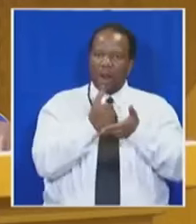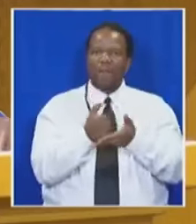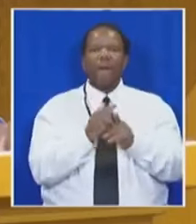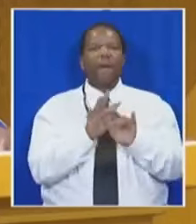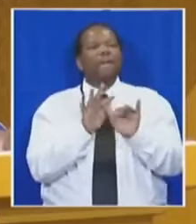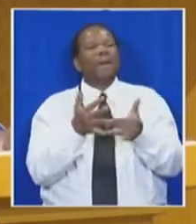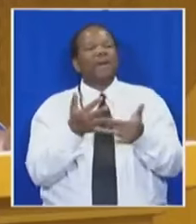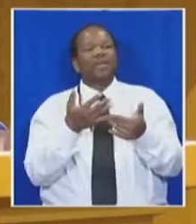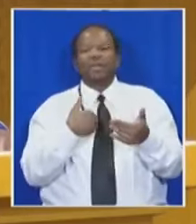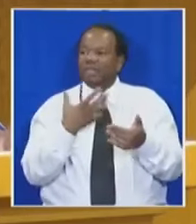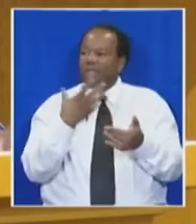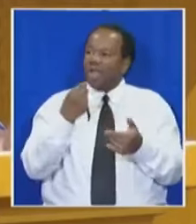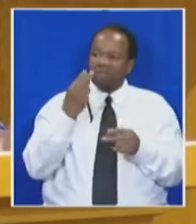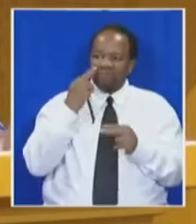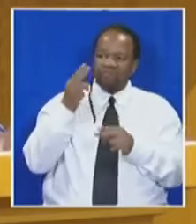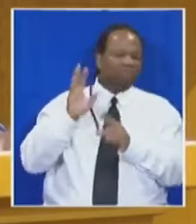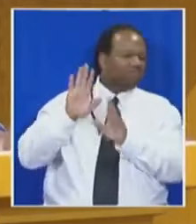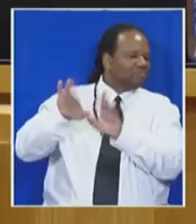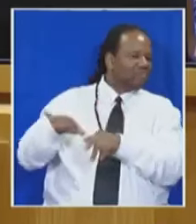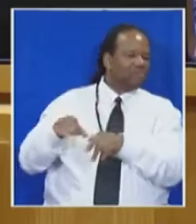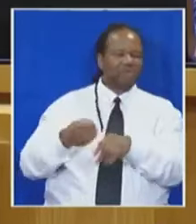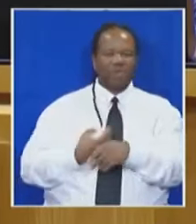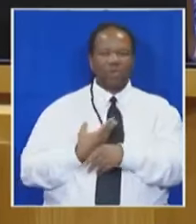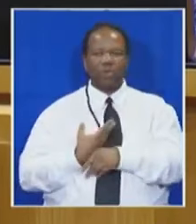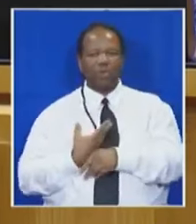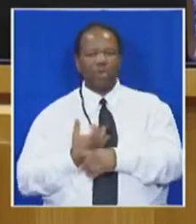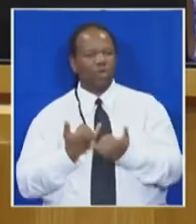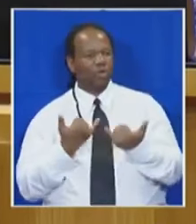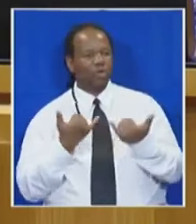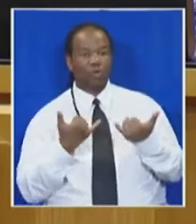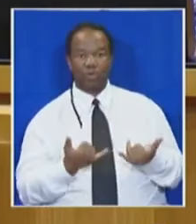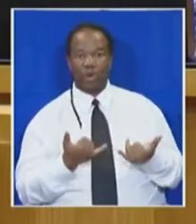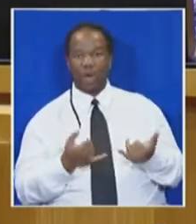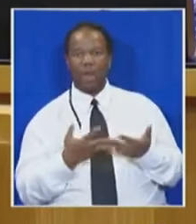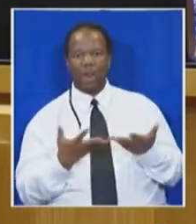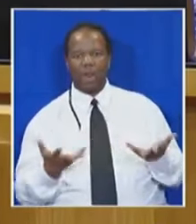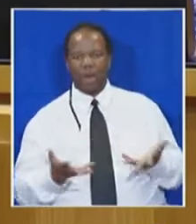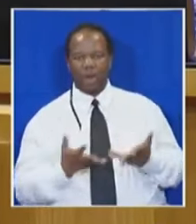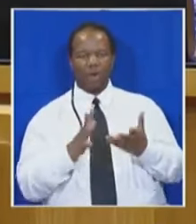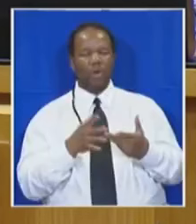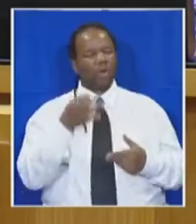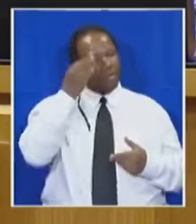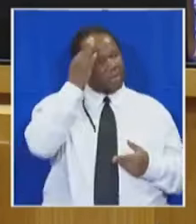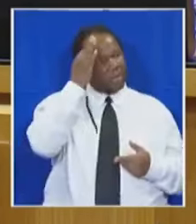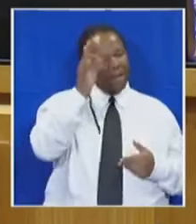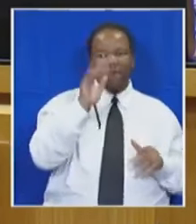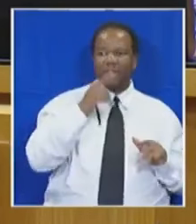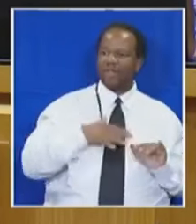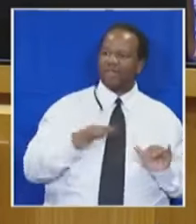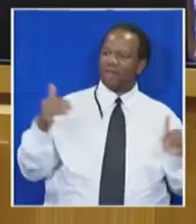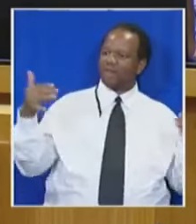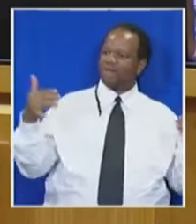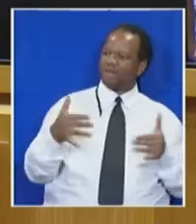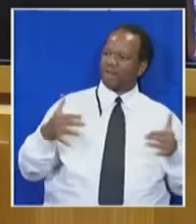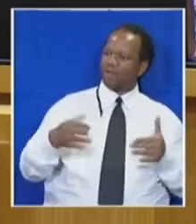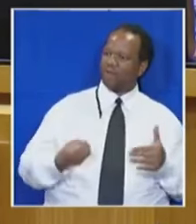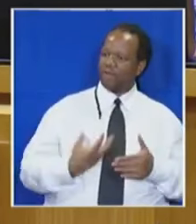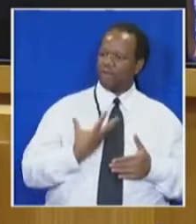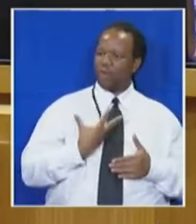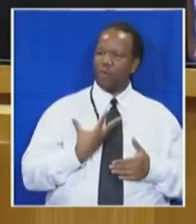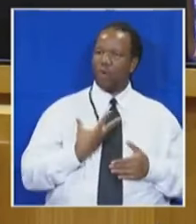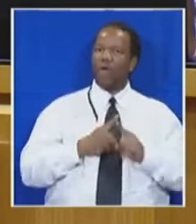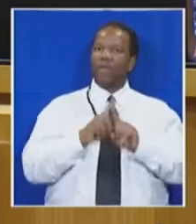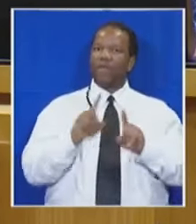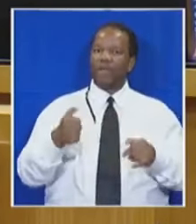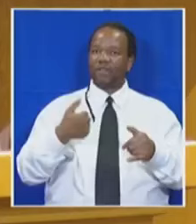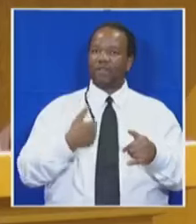its back on its people and its young people. Today we find ourselves with a government that is scared of its own young people. That is why they bring us 40-year